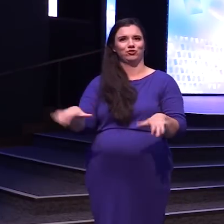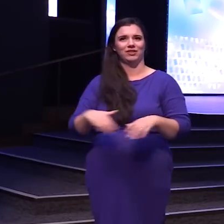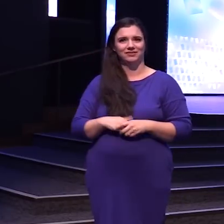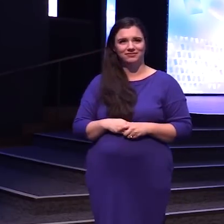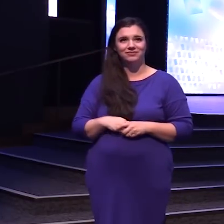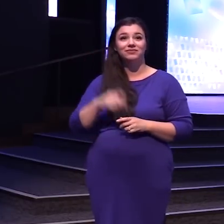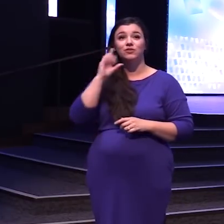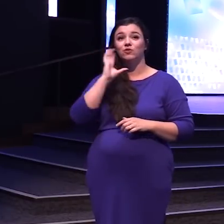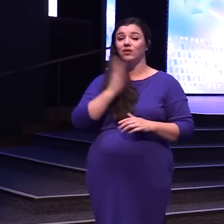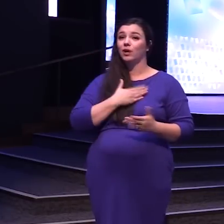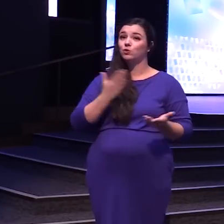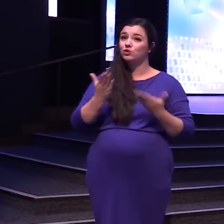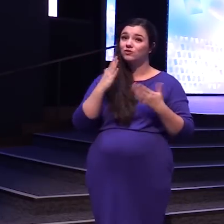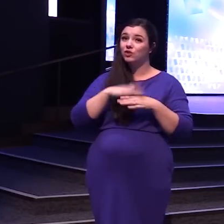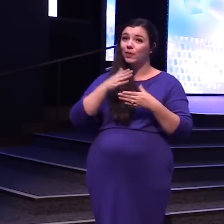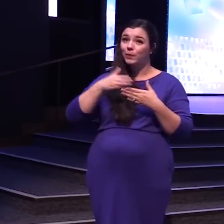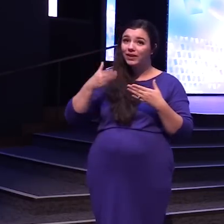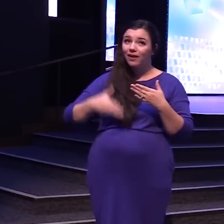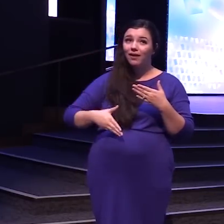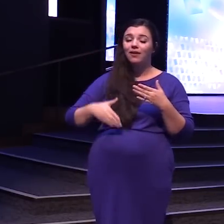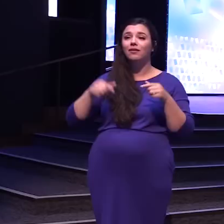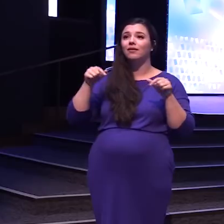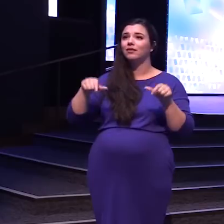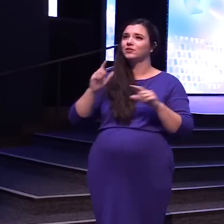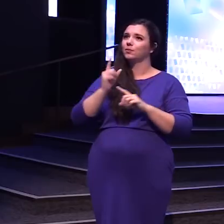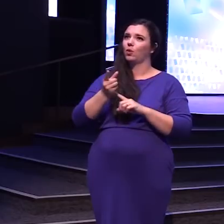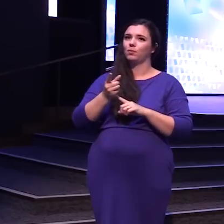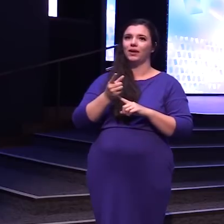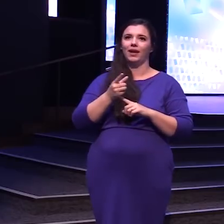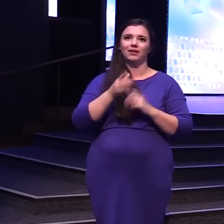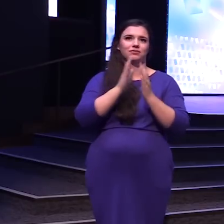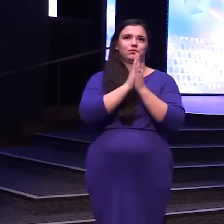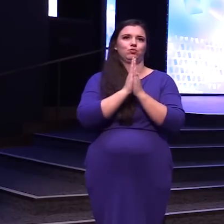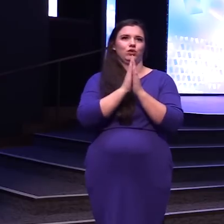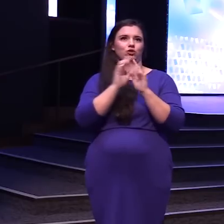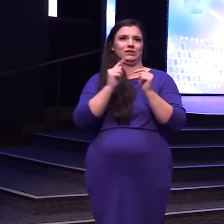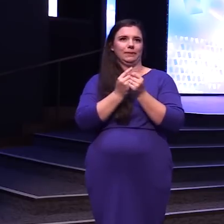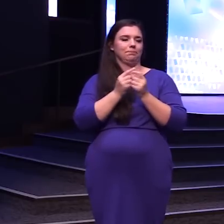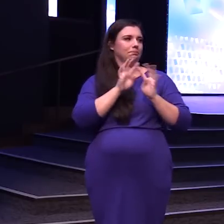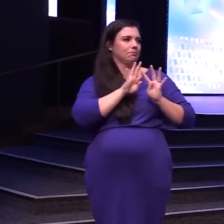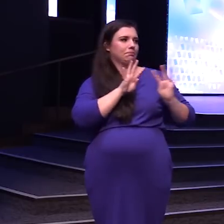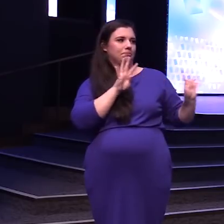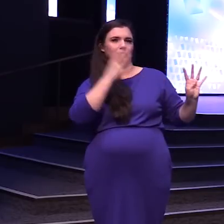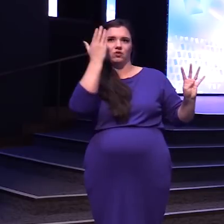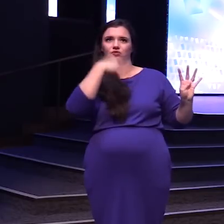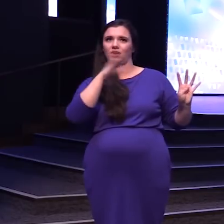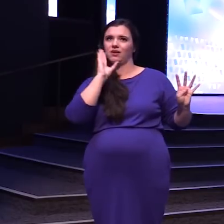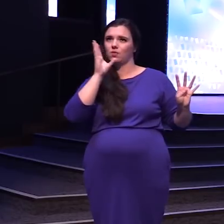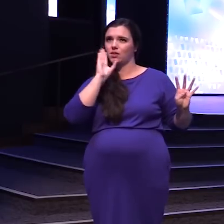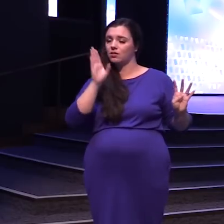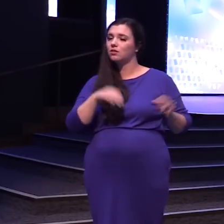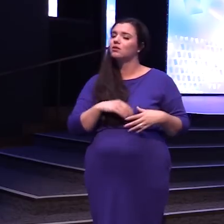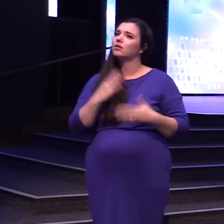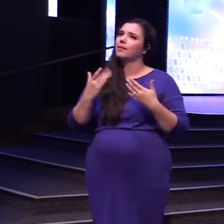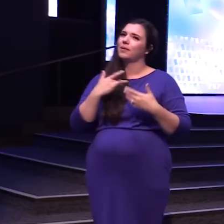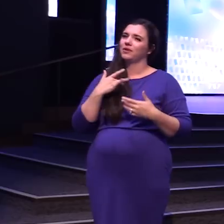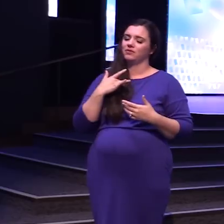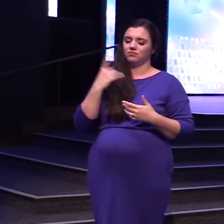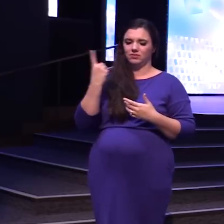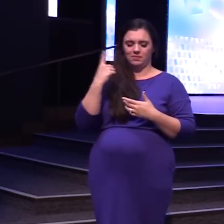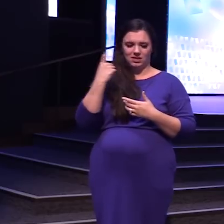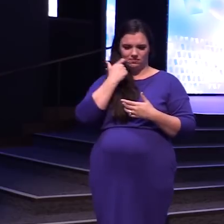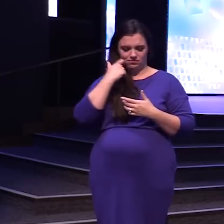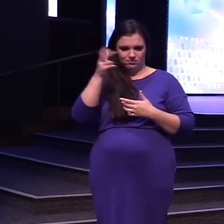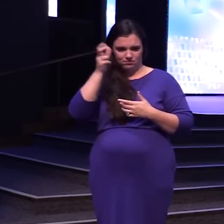For Our Service On The Weekends This Is A Moment Where Our Altar Ministry Team They're Going To Begin To Come Forward And Maybe Something That Pastor